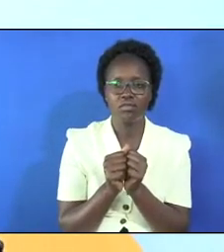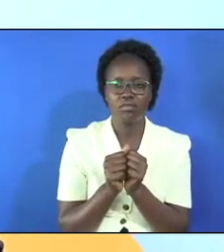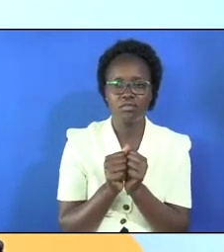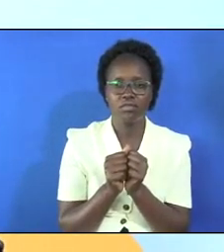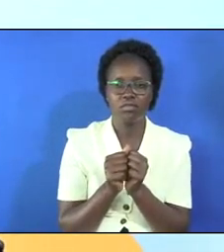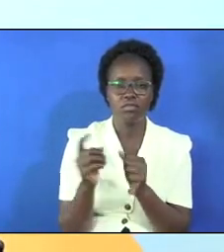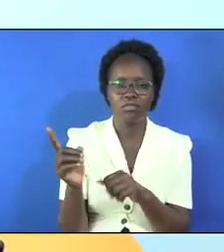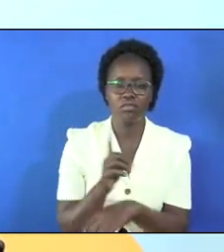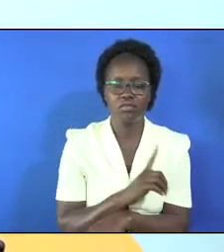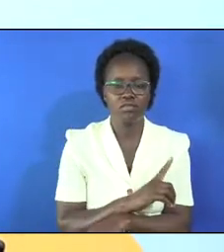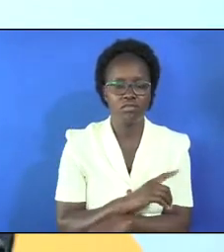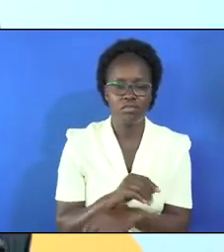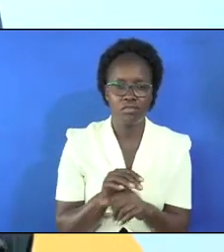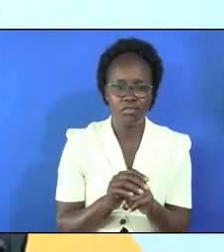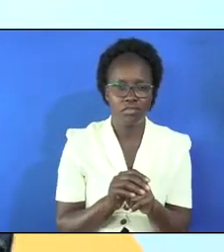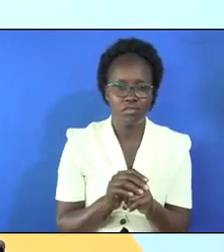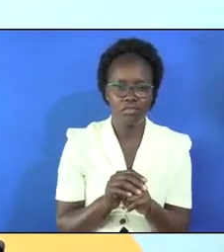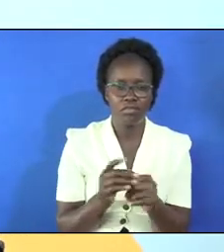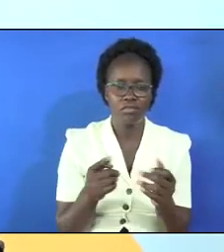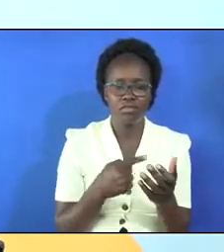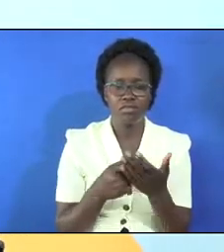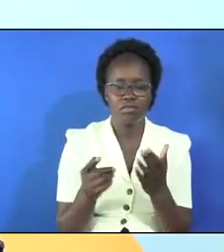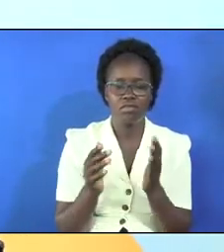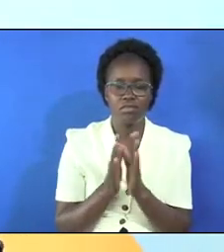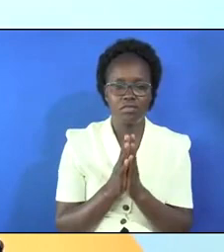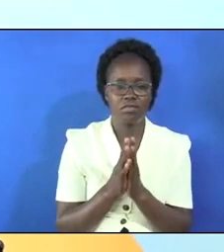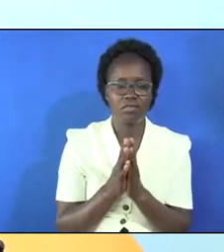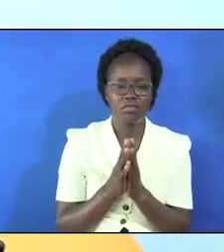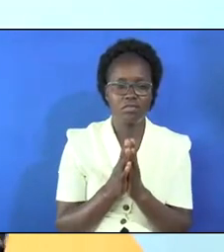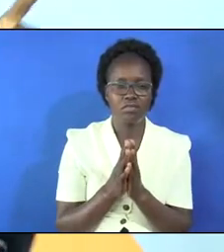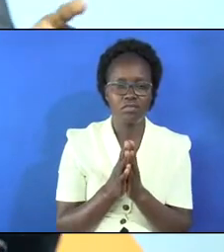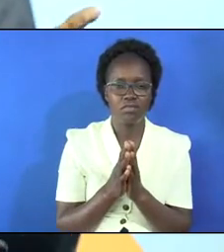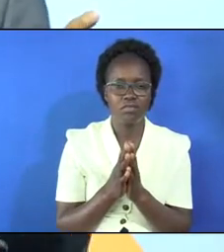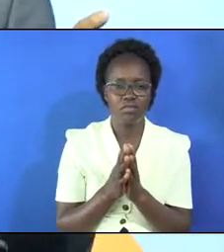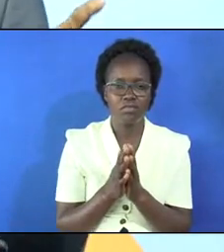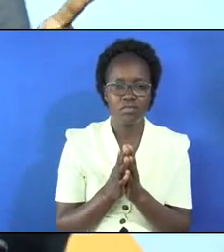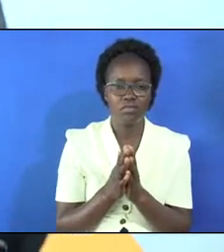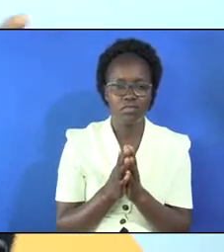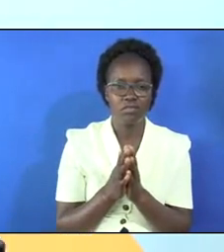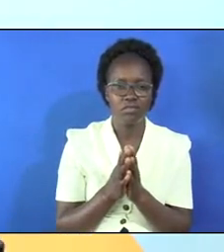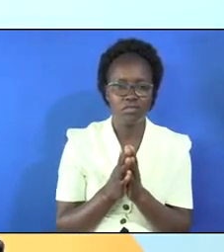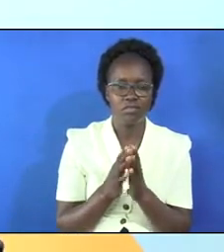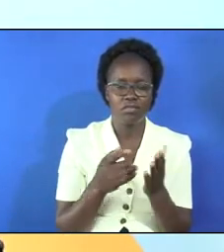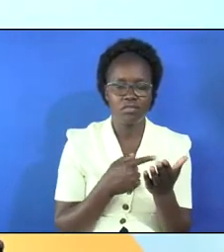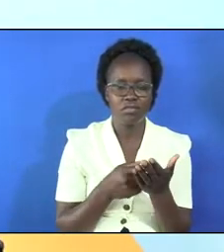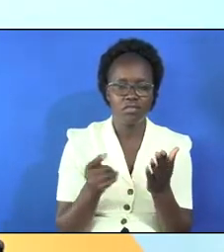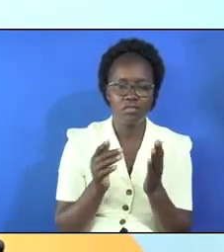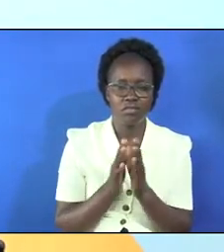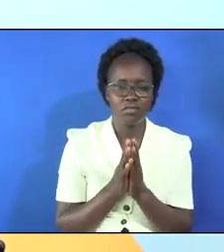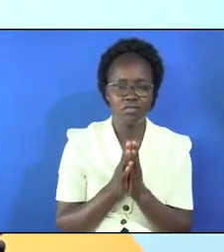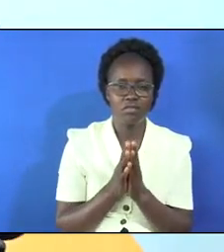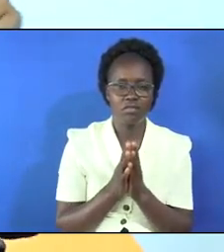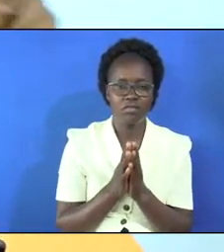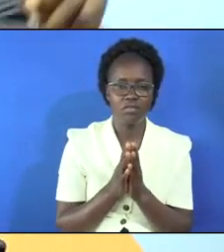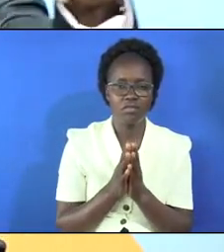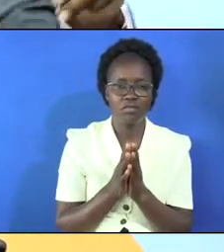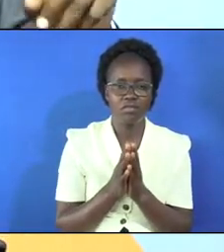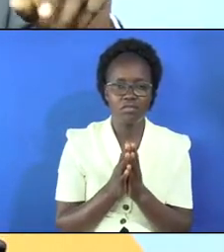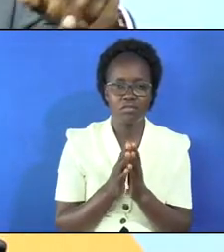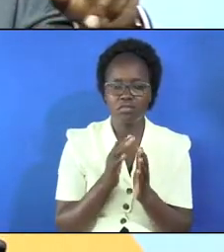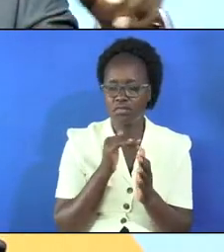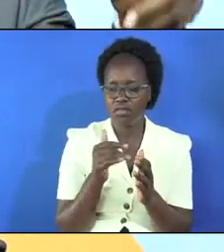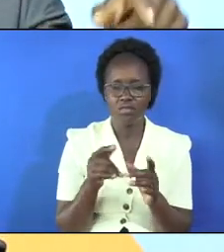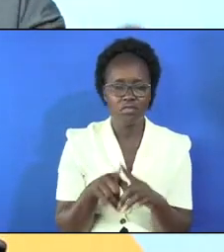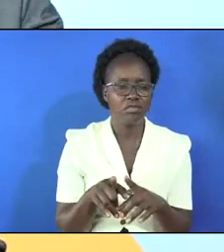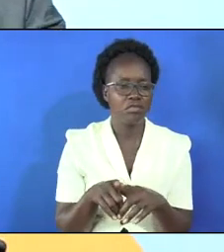one time we went for a week of prayer see our week of our weeks of prayers are not designed like you